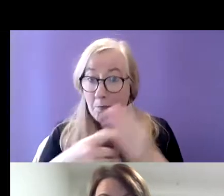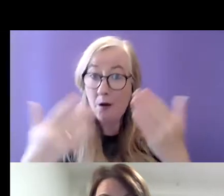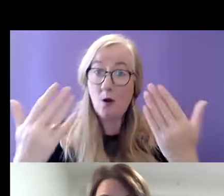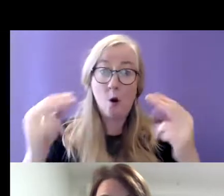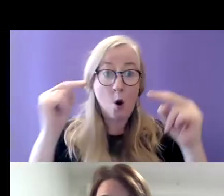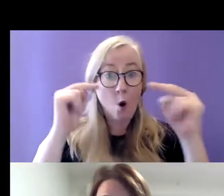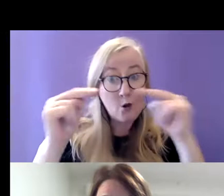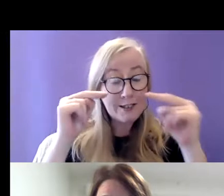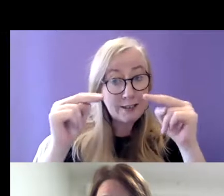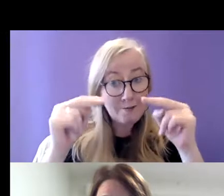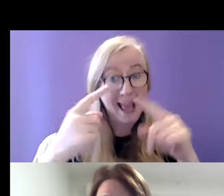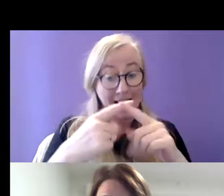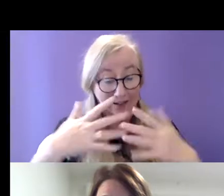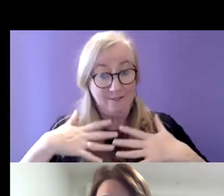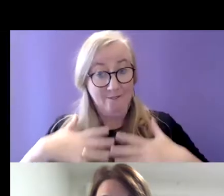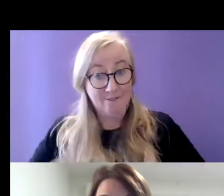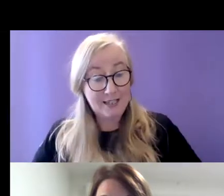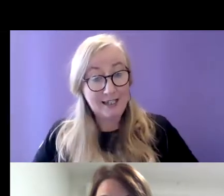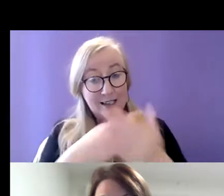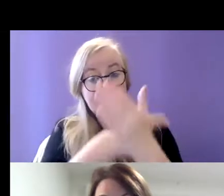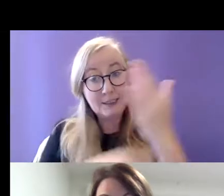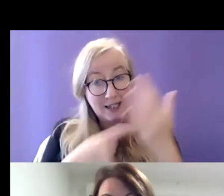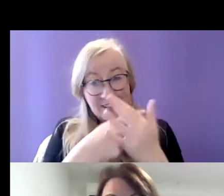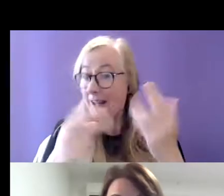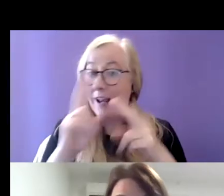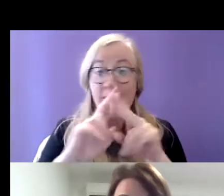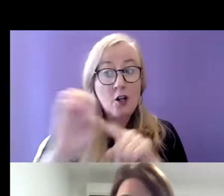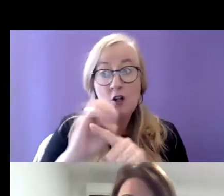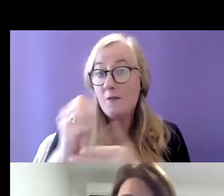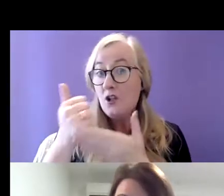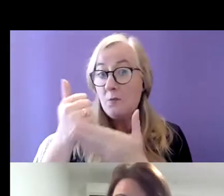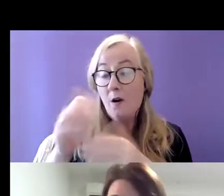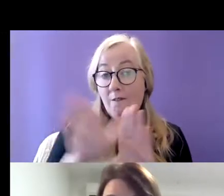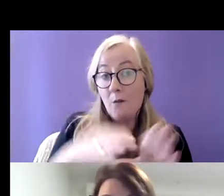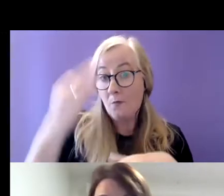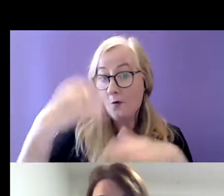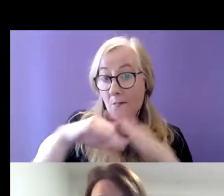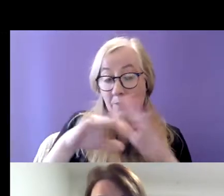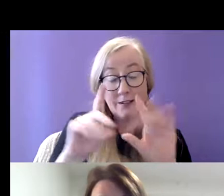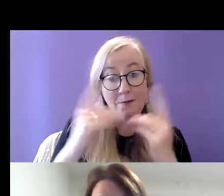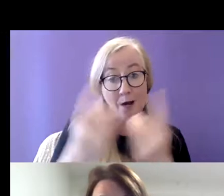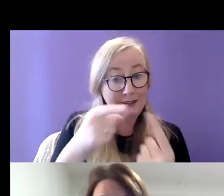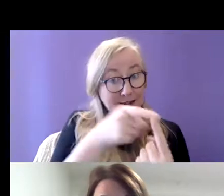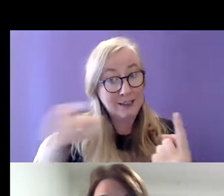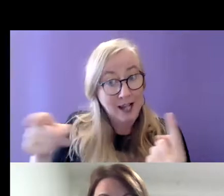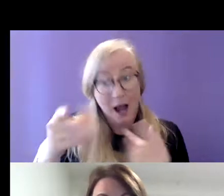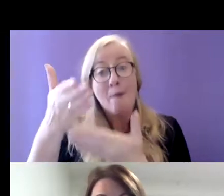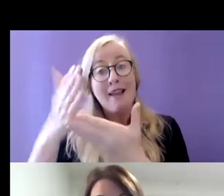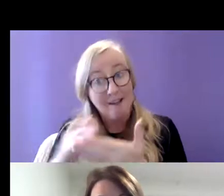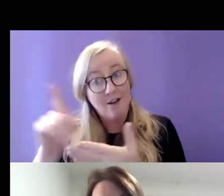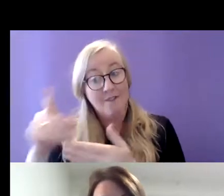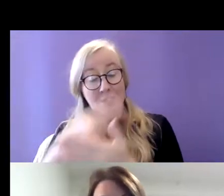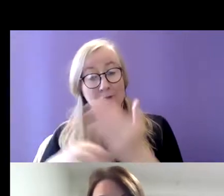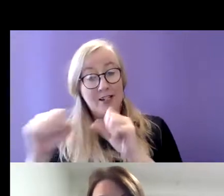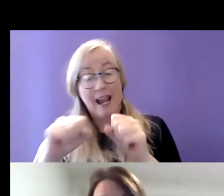would attend in physical disability a lack of support from statutory agencies tasked with provision of disability services and a